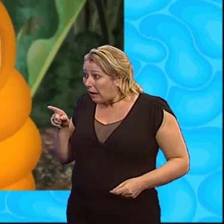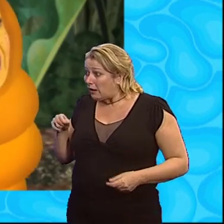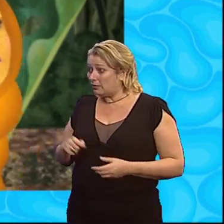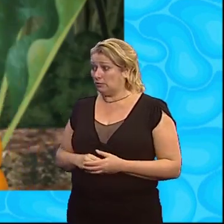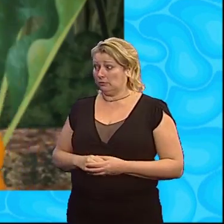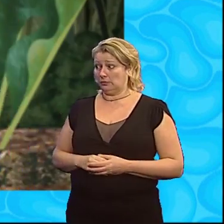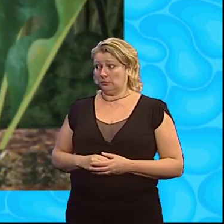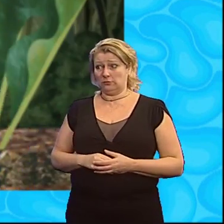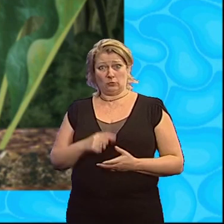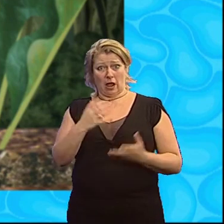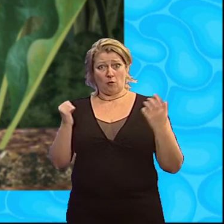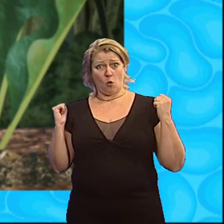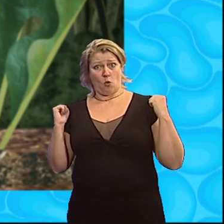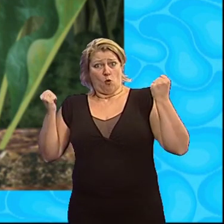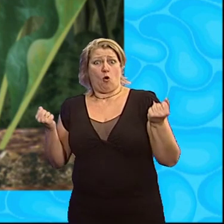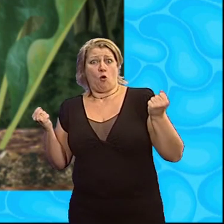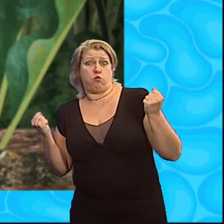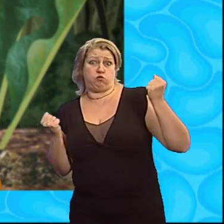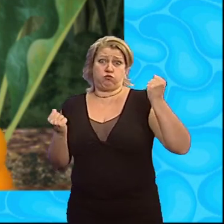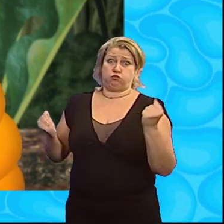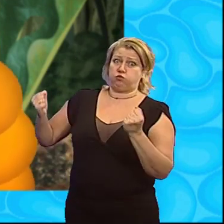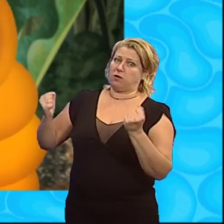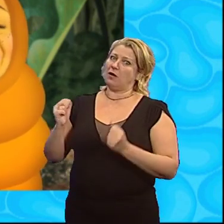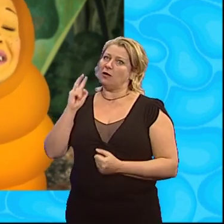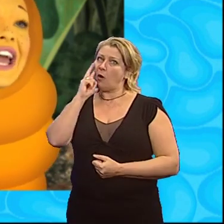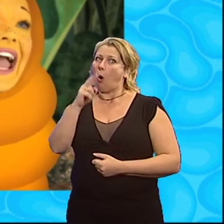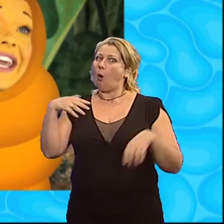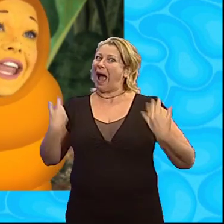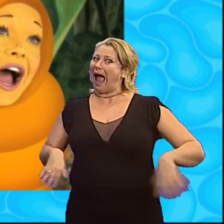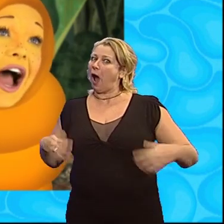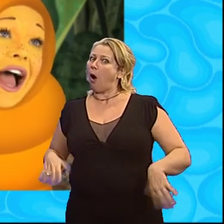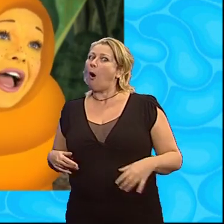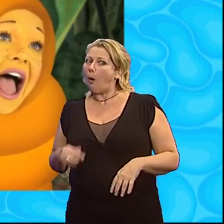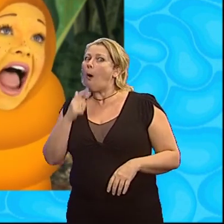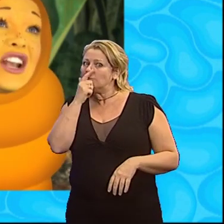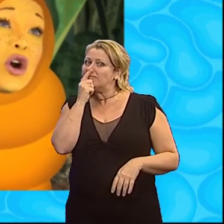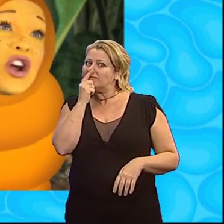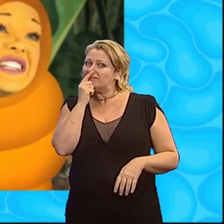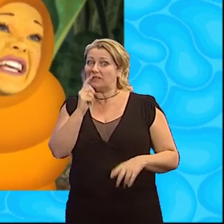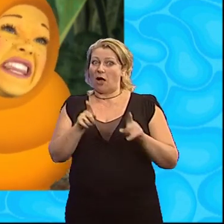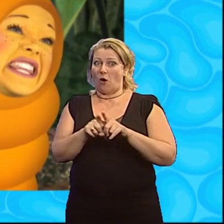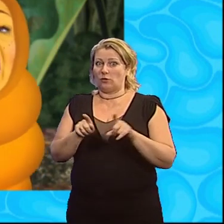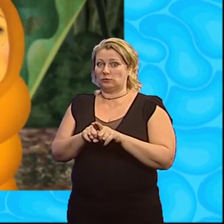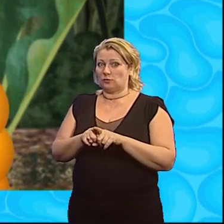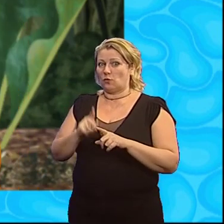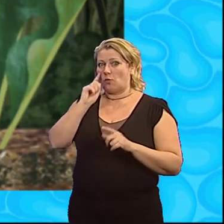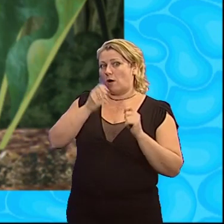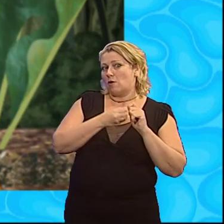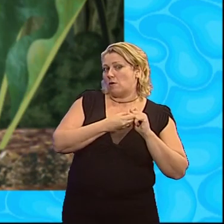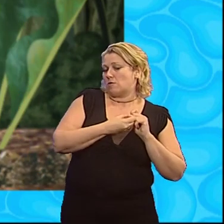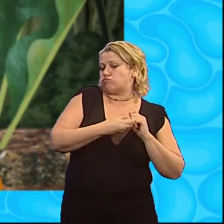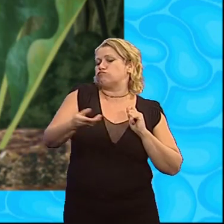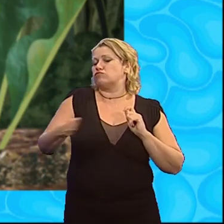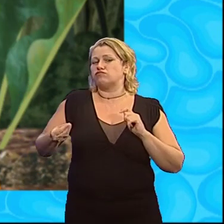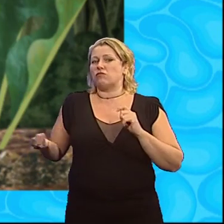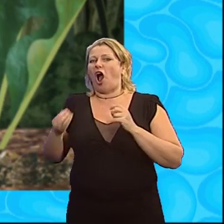You'll have your parachute It's going to be spectacular And you're going to scatter this bag